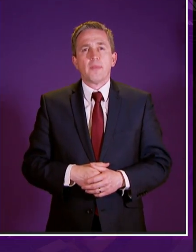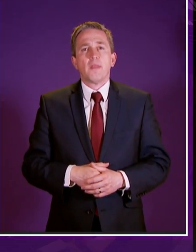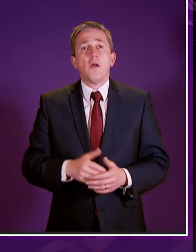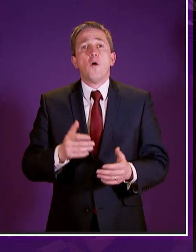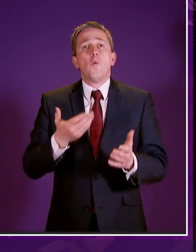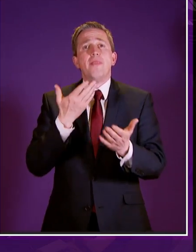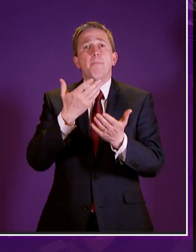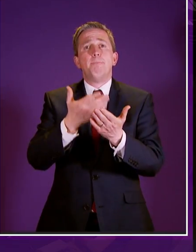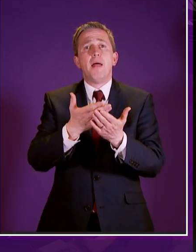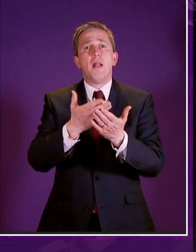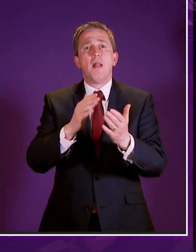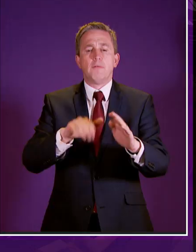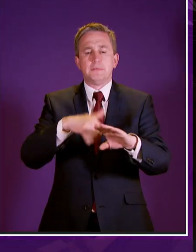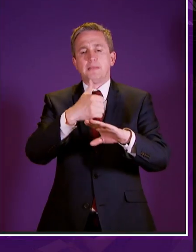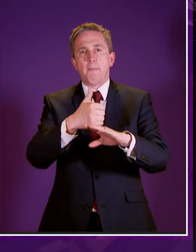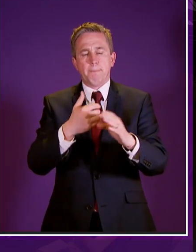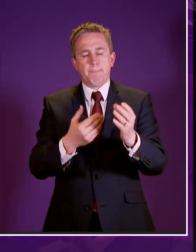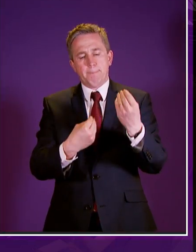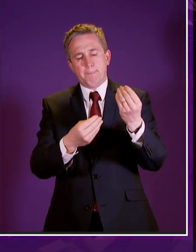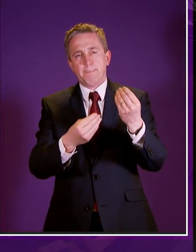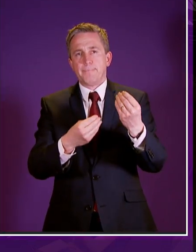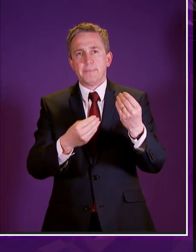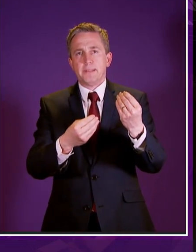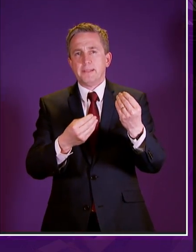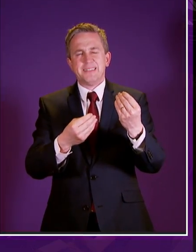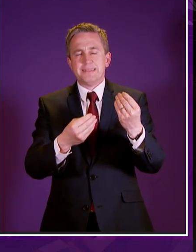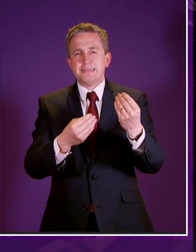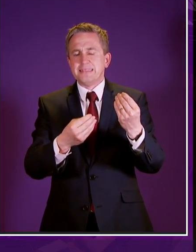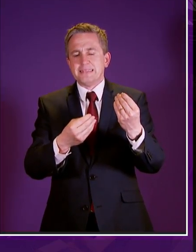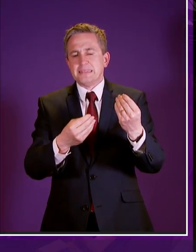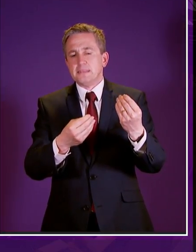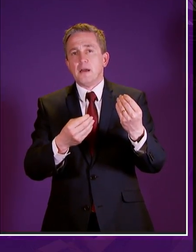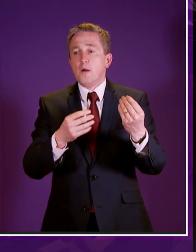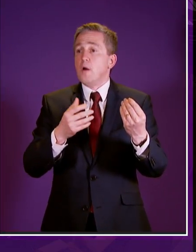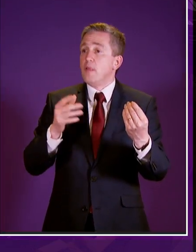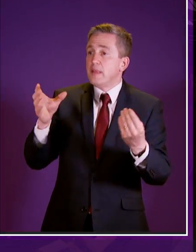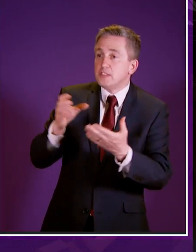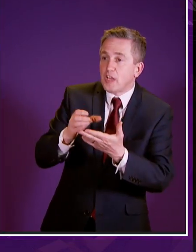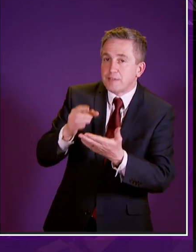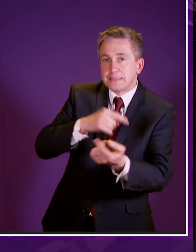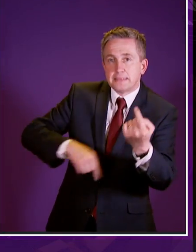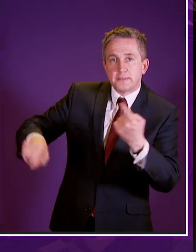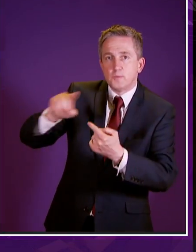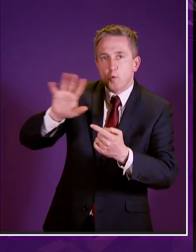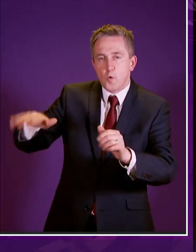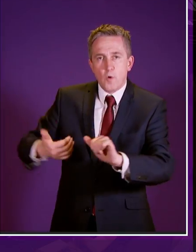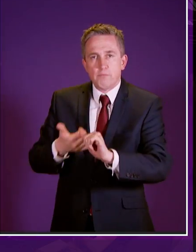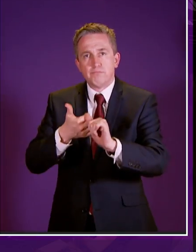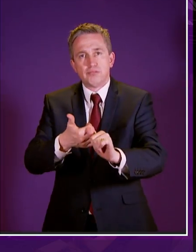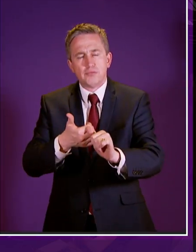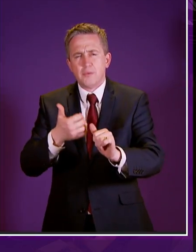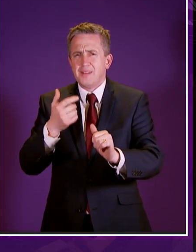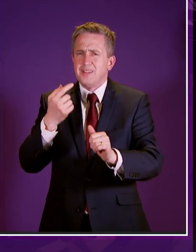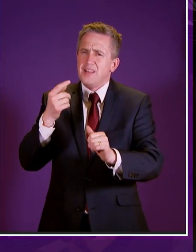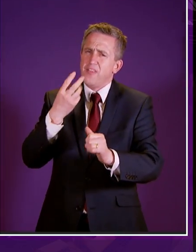lodged the bill didn't quite live up to the hype and if it wasn't for the support from across the third sector who have the real expertise in